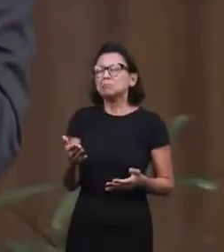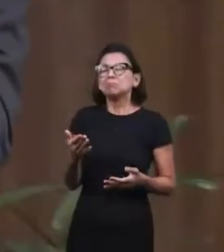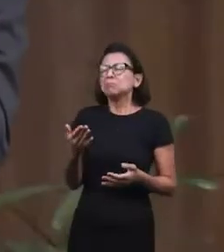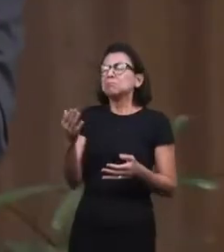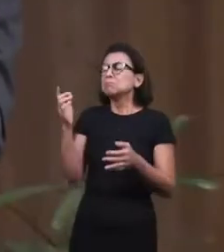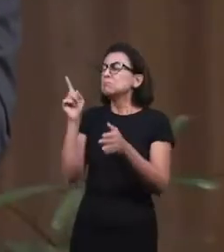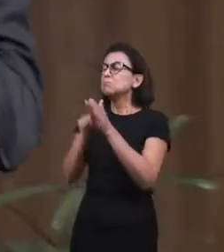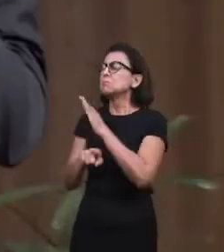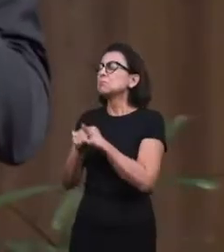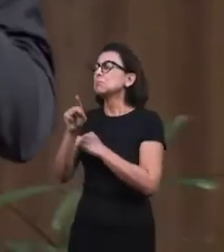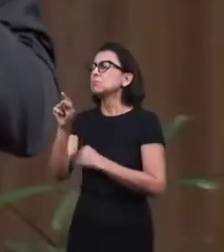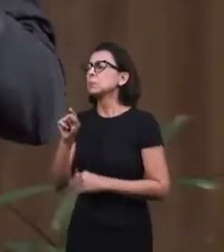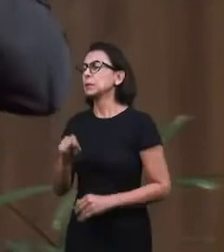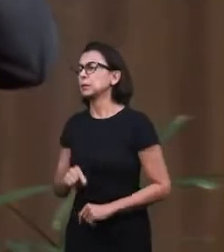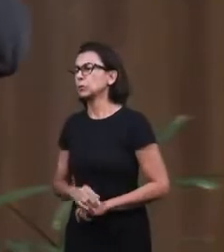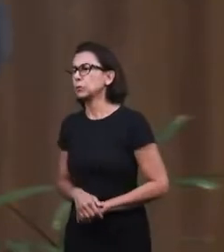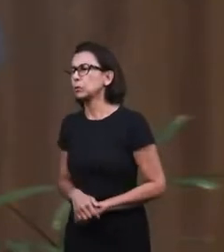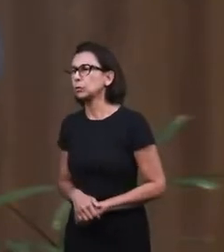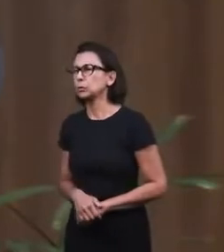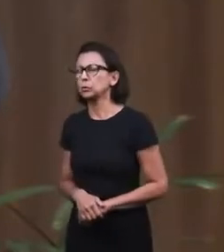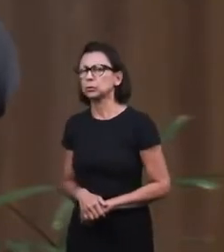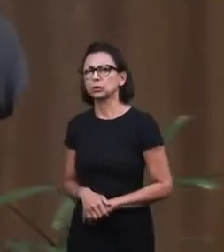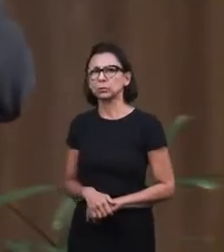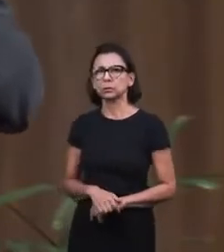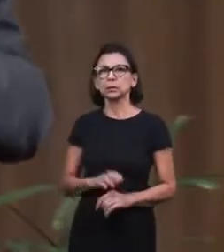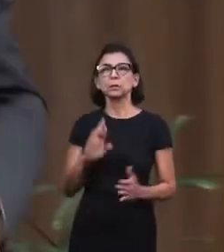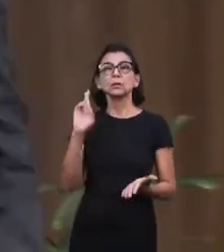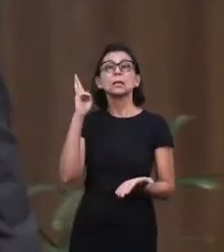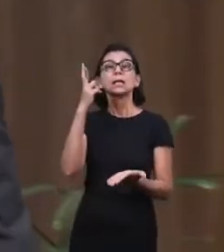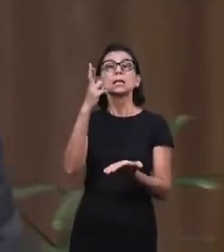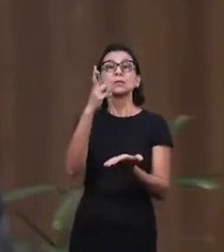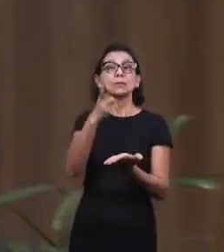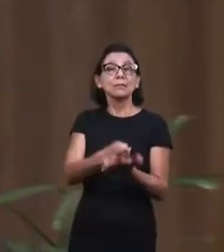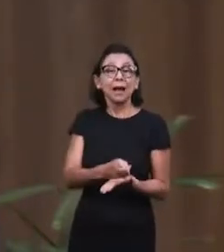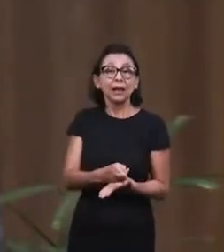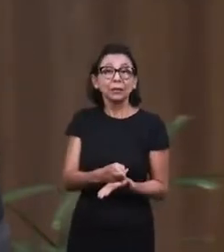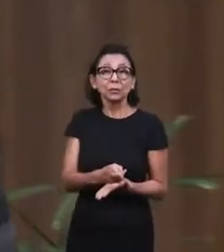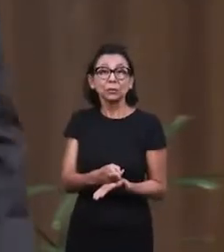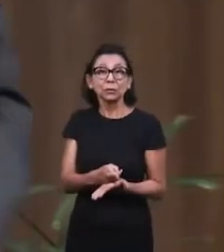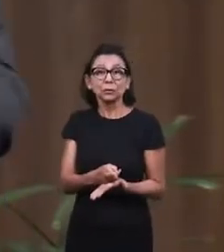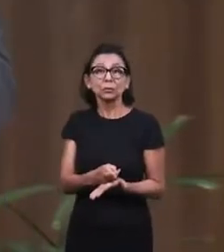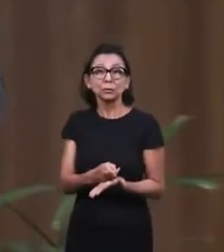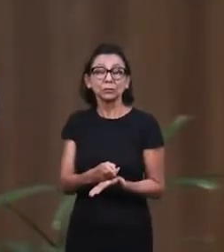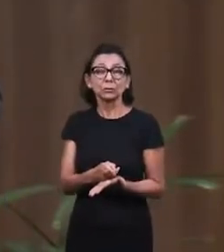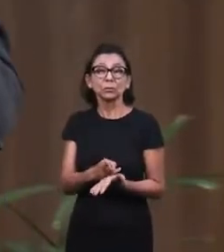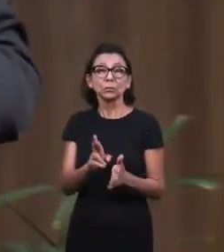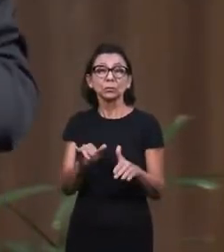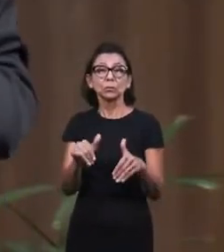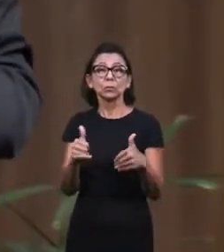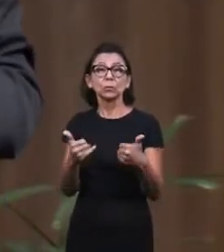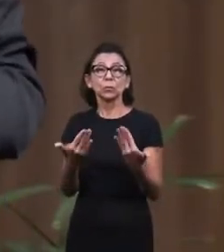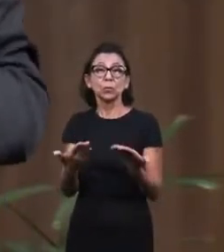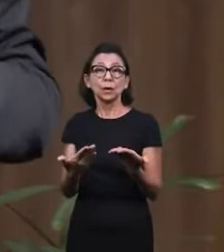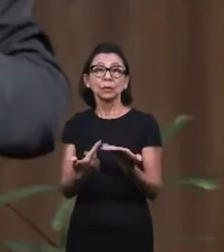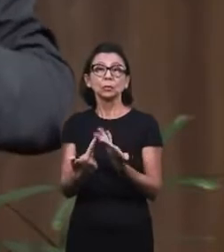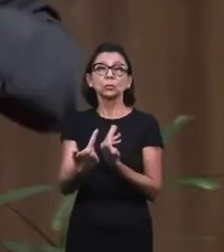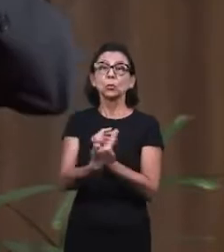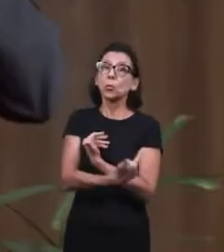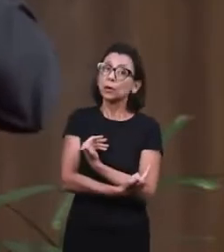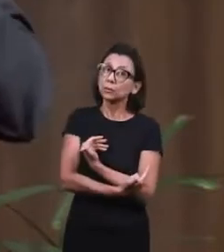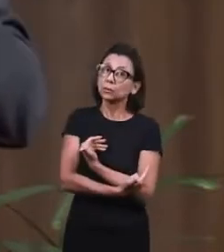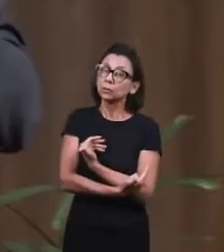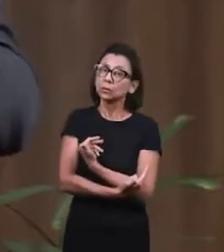I ask you, Daniel, what were the effects, what were the results in the life of that man